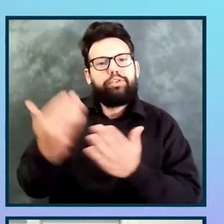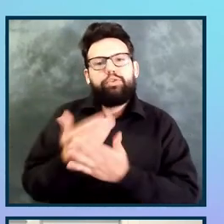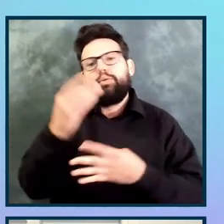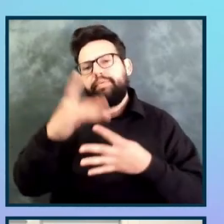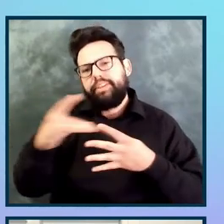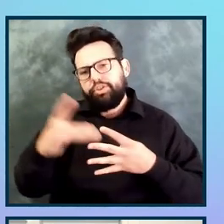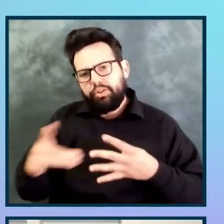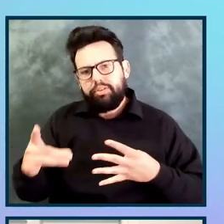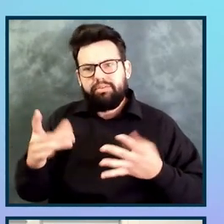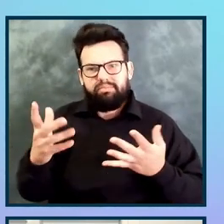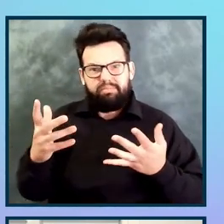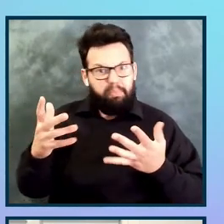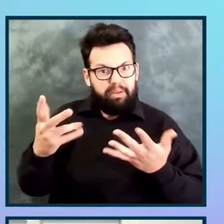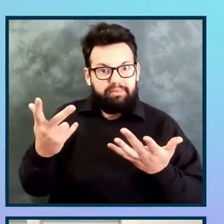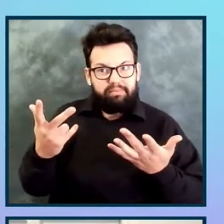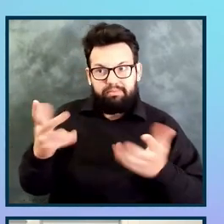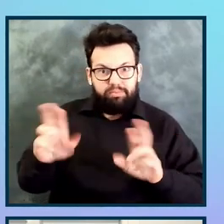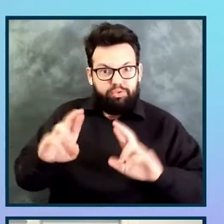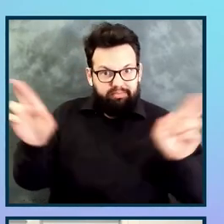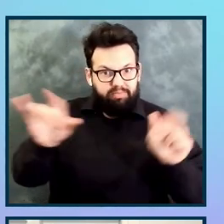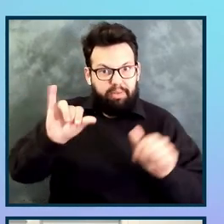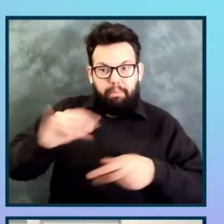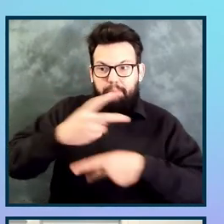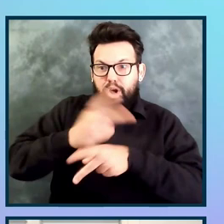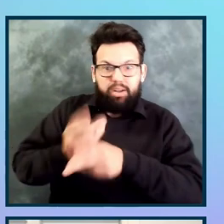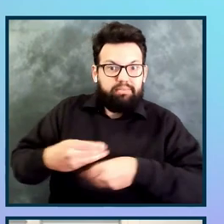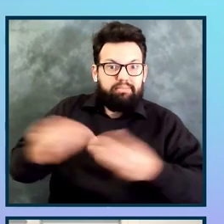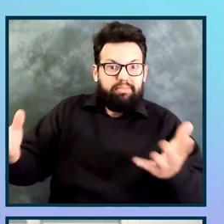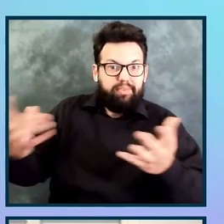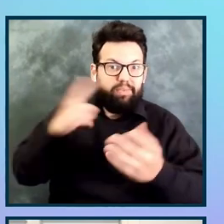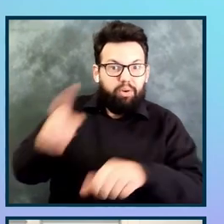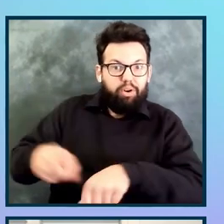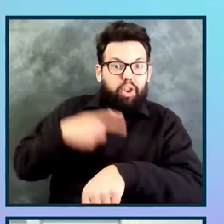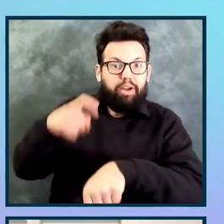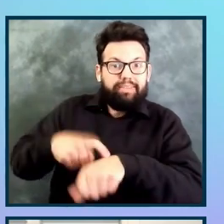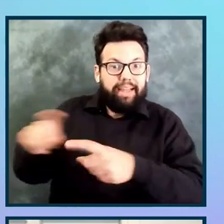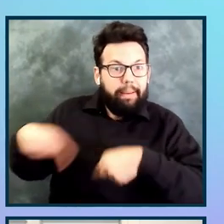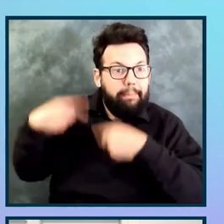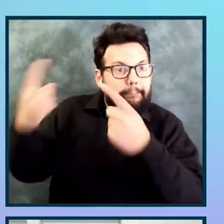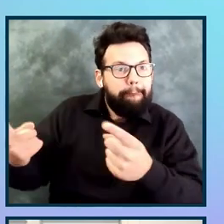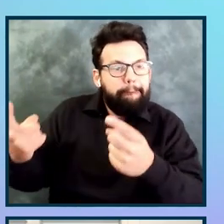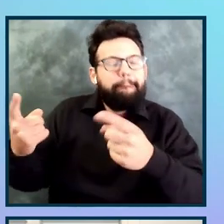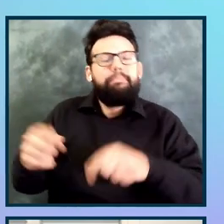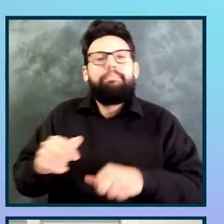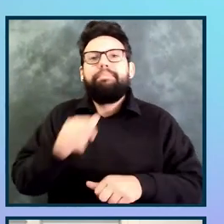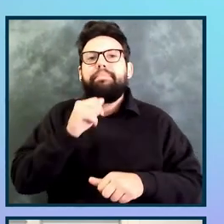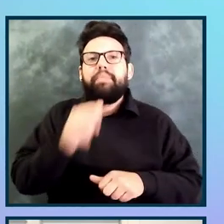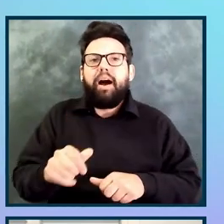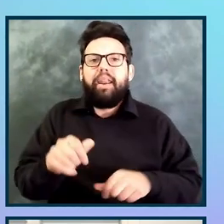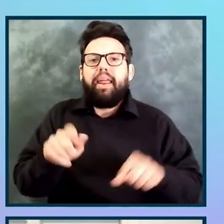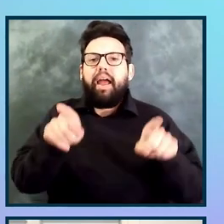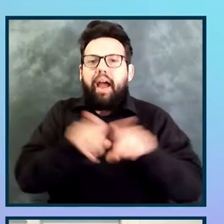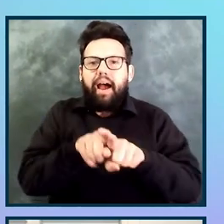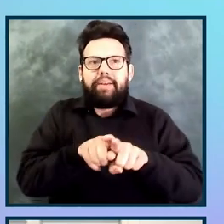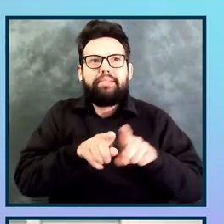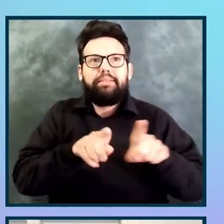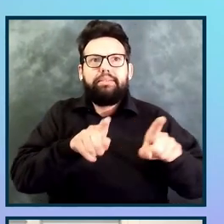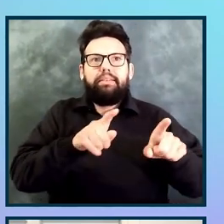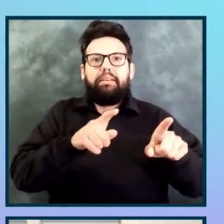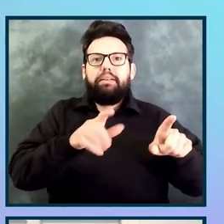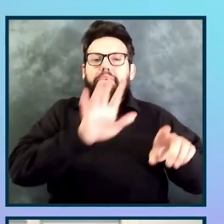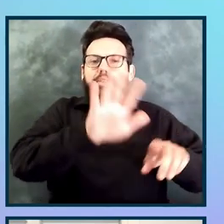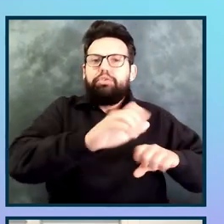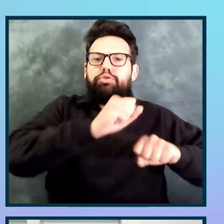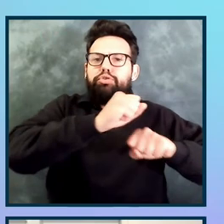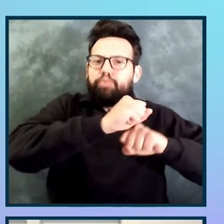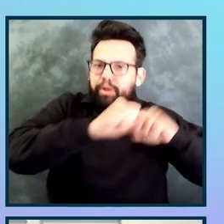production for quite a long time. As a result of that, it's not as templated as a new product might be, and so it used a combination of